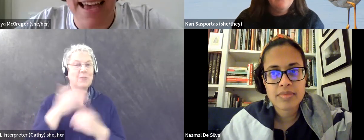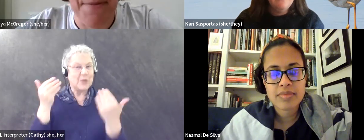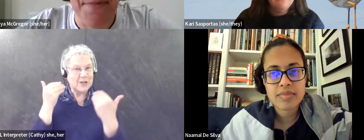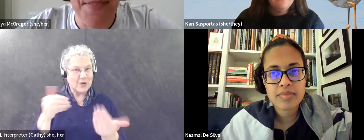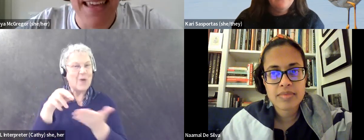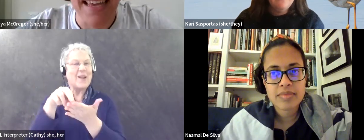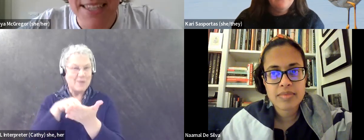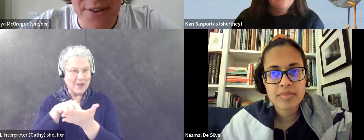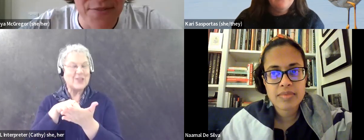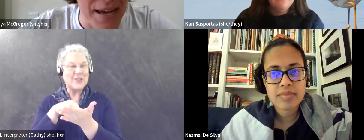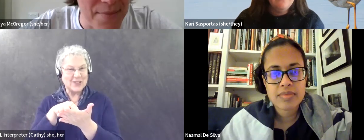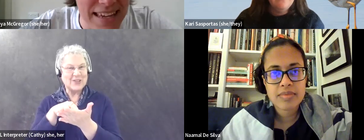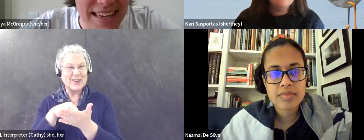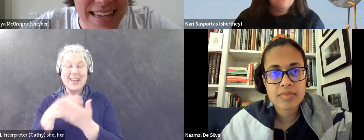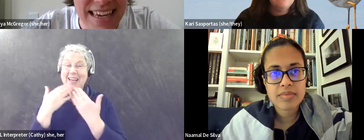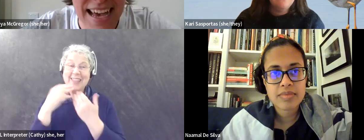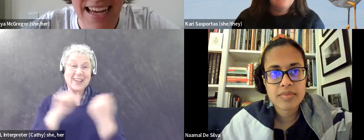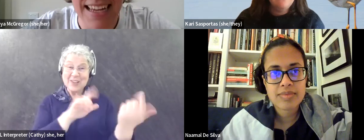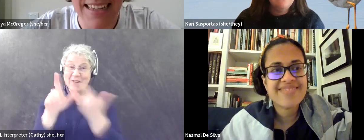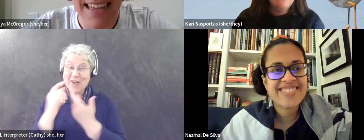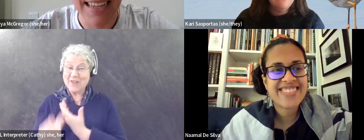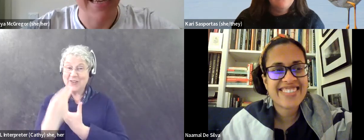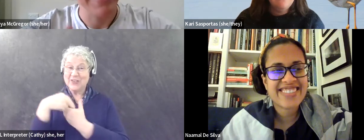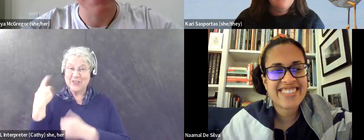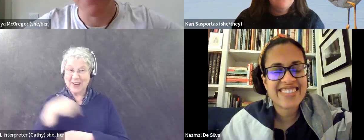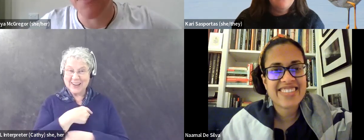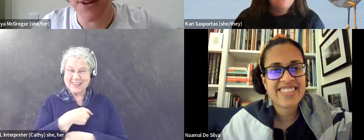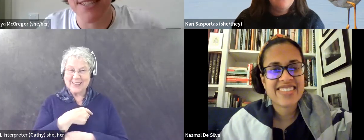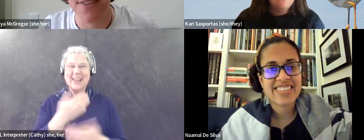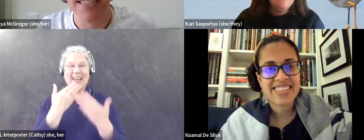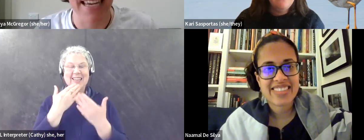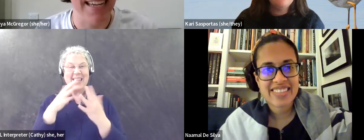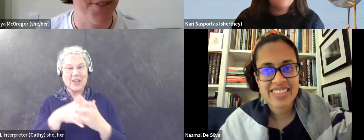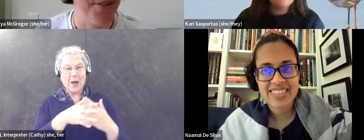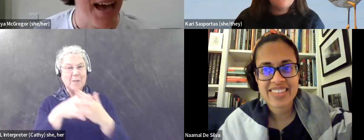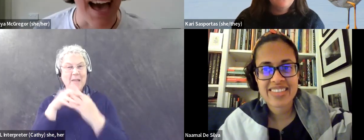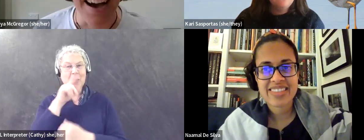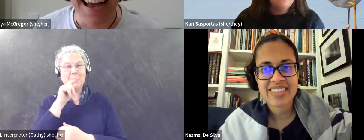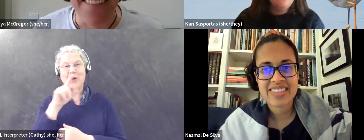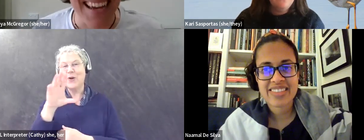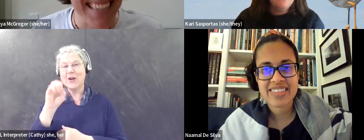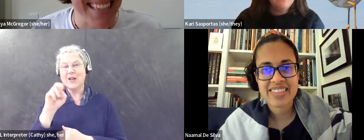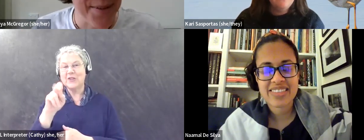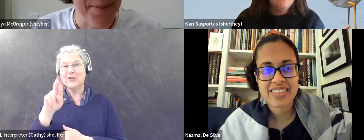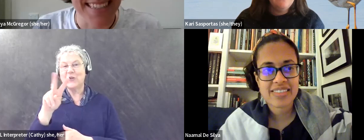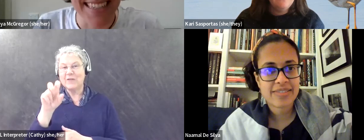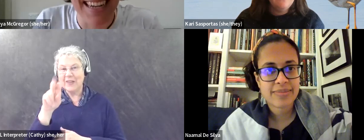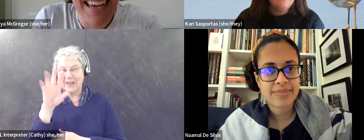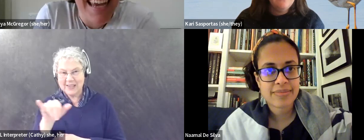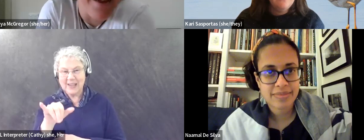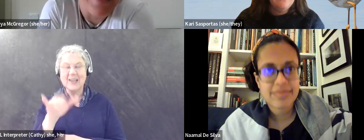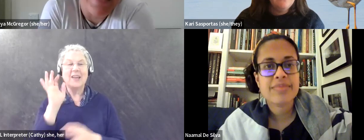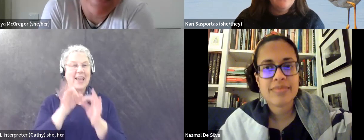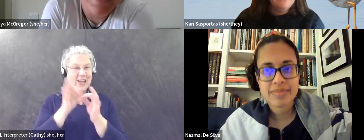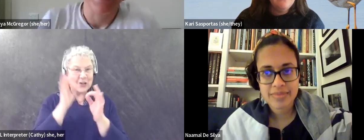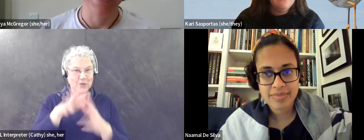you'd like. Um, thanks everyone for coming. Uh, thanks again to the American Bird Conservancy and to our ASL interpreters and